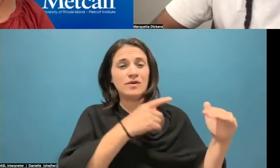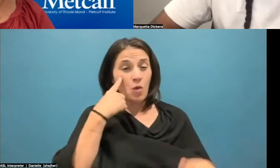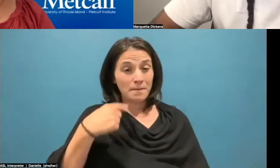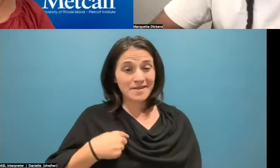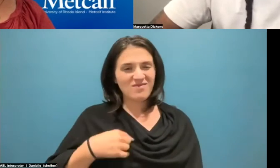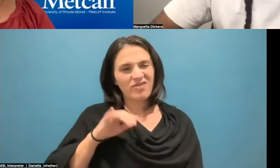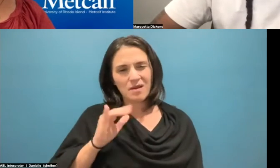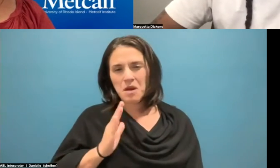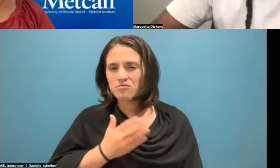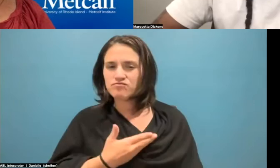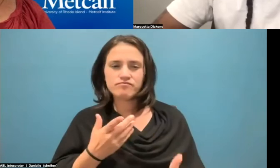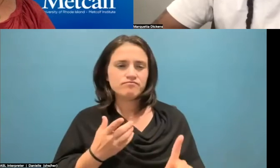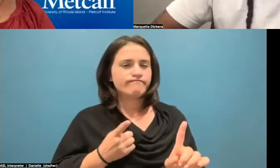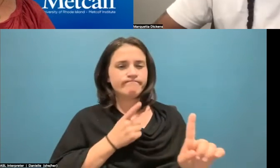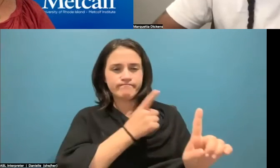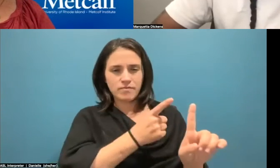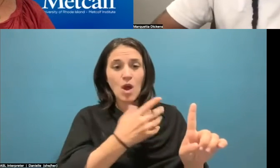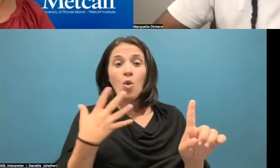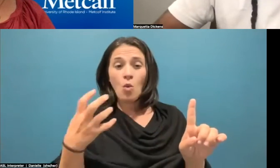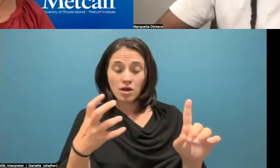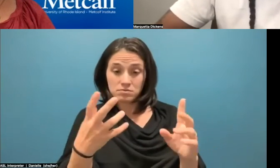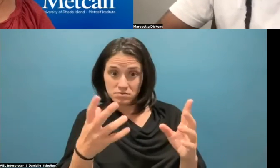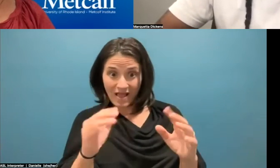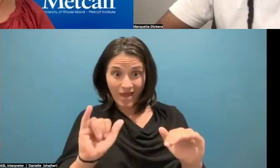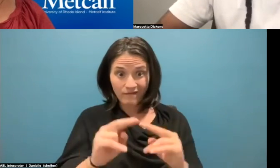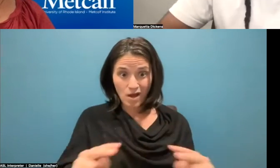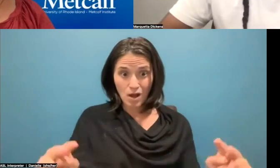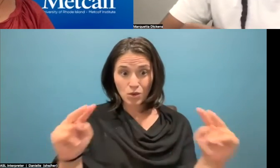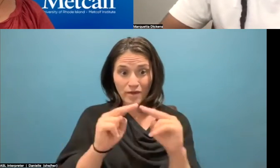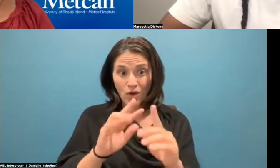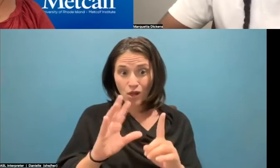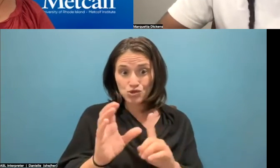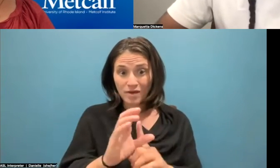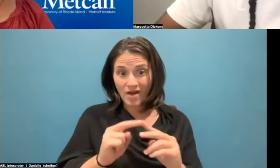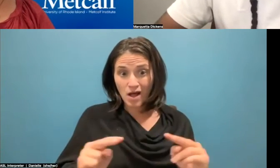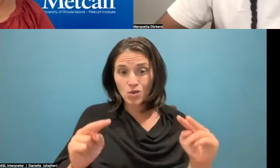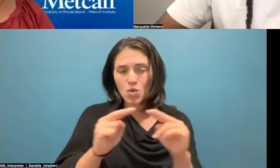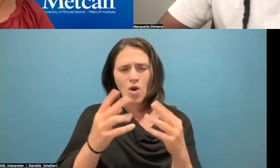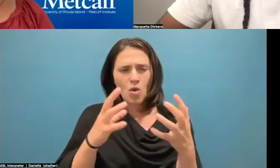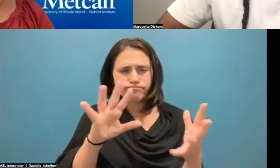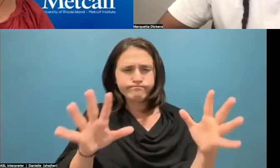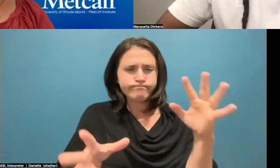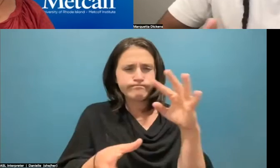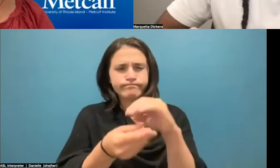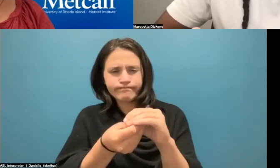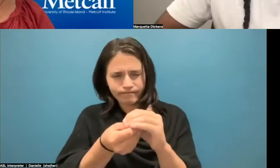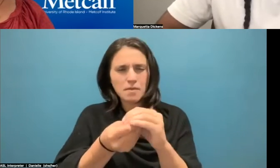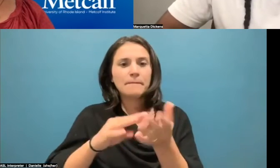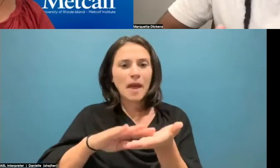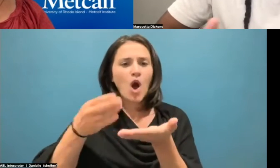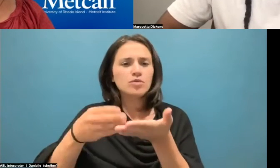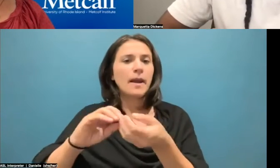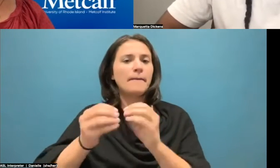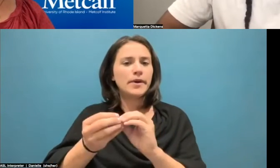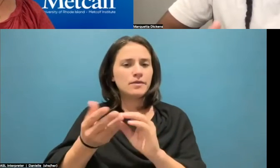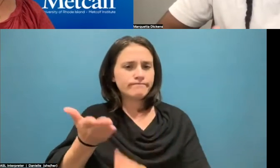media with quantifying, quantifying the cultural value, the historic value, quantify those things and